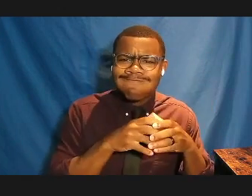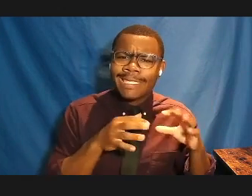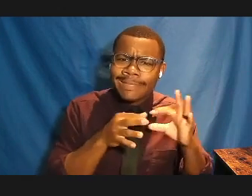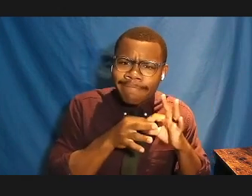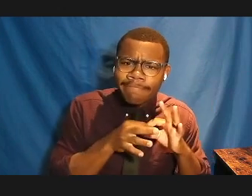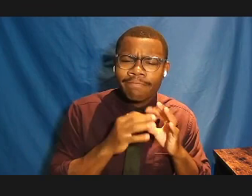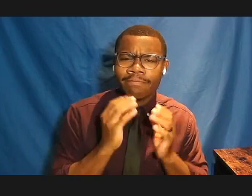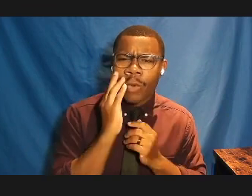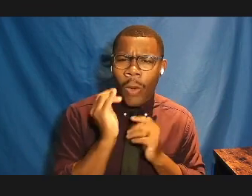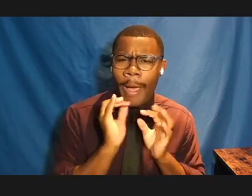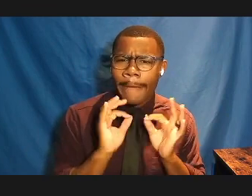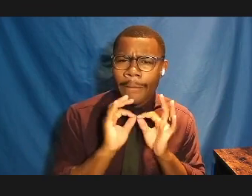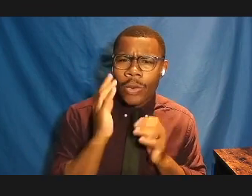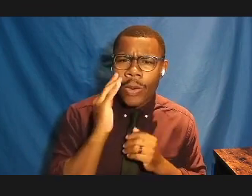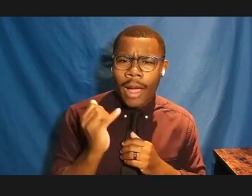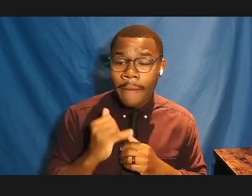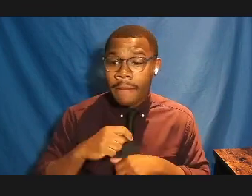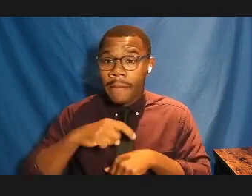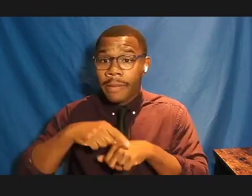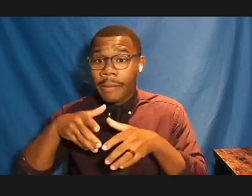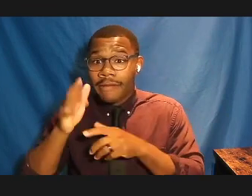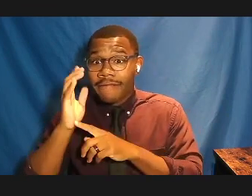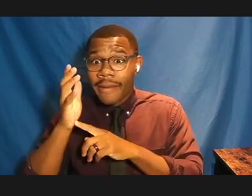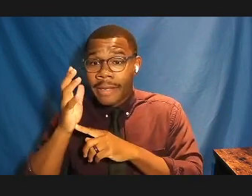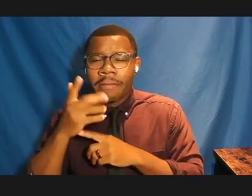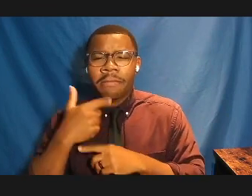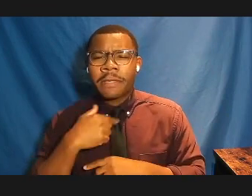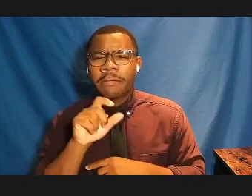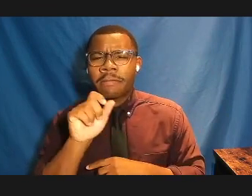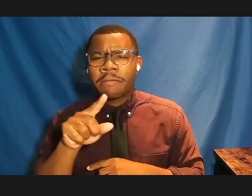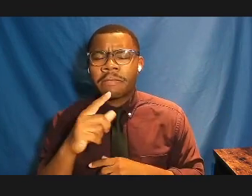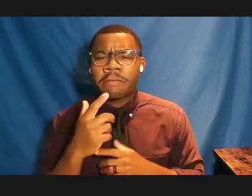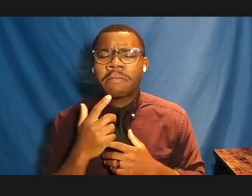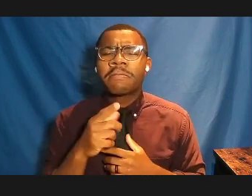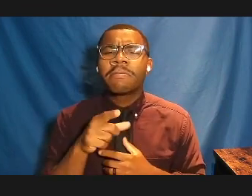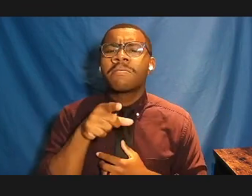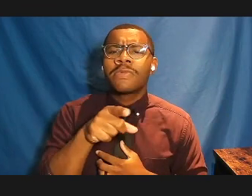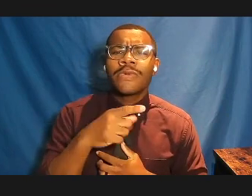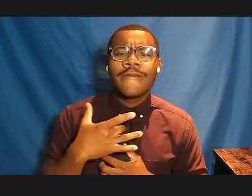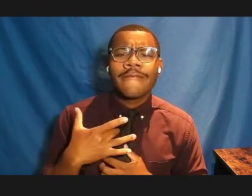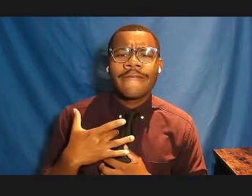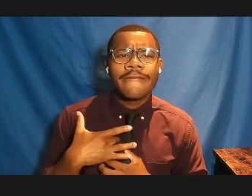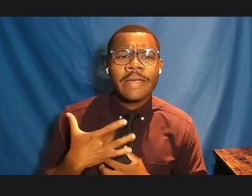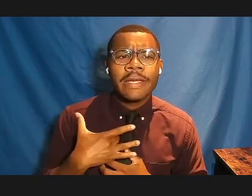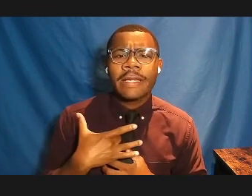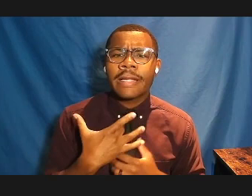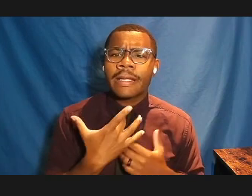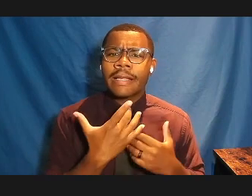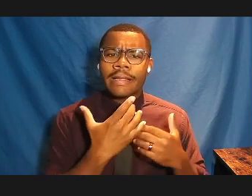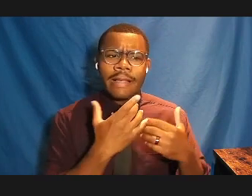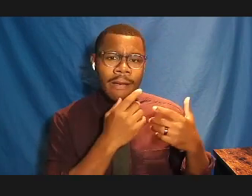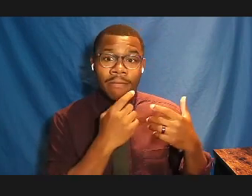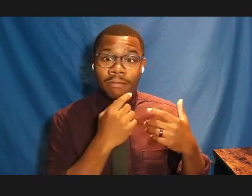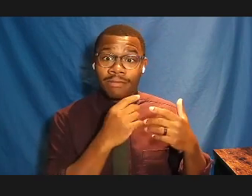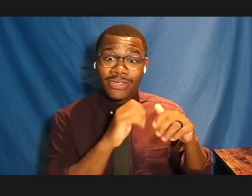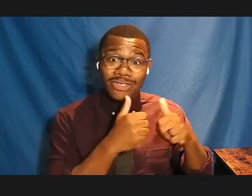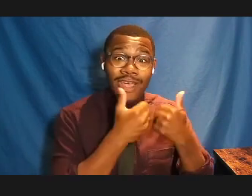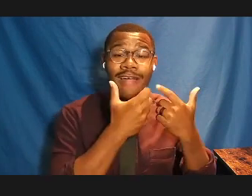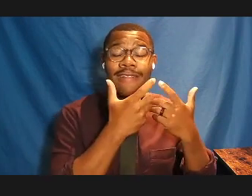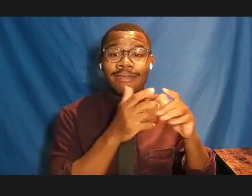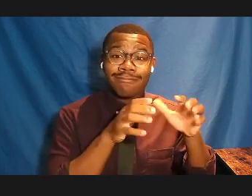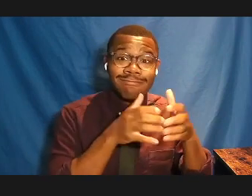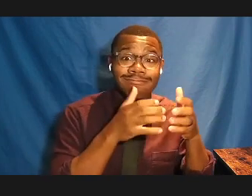So with the five minutes we have left, what do you feel like needs to be or could be named before entering that conversation?